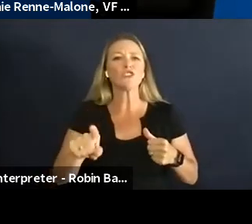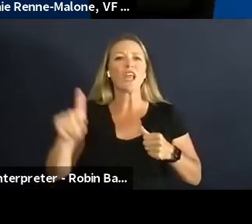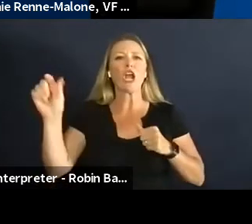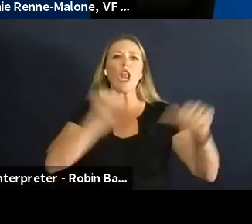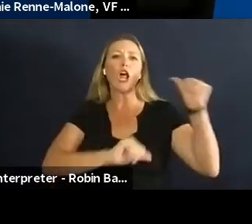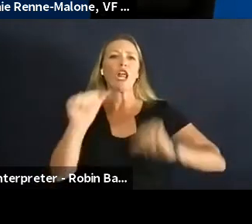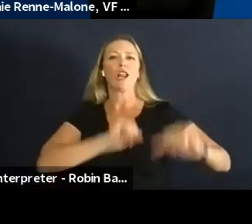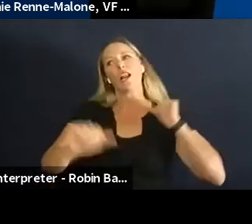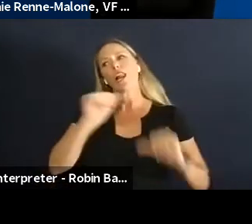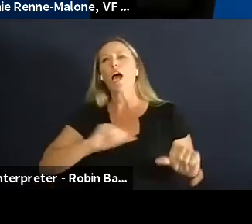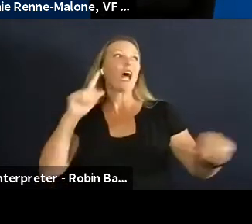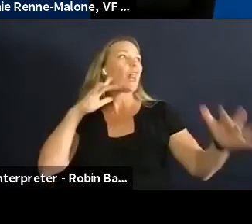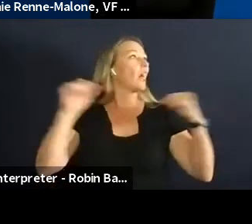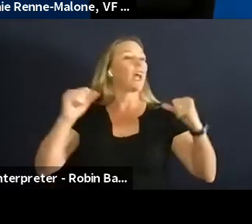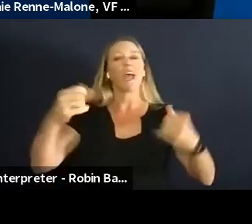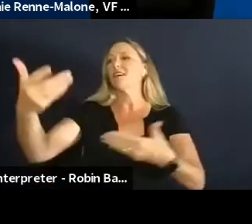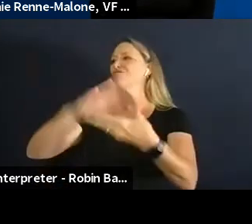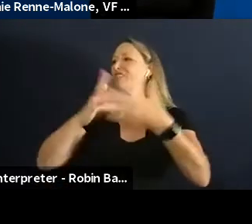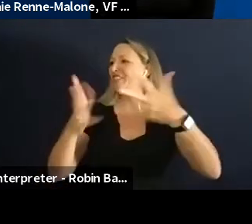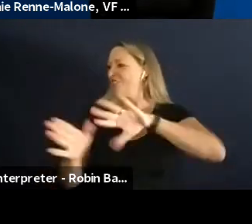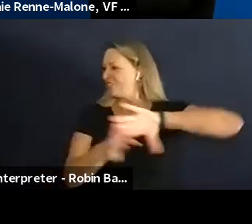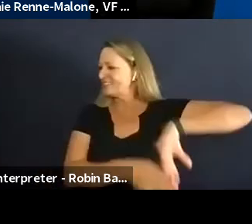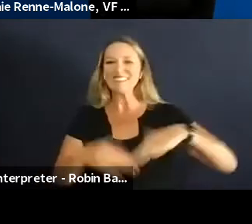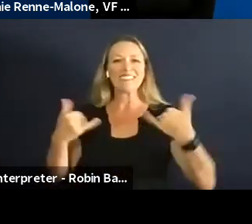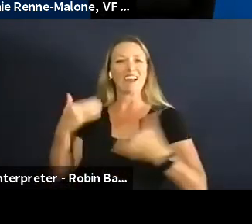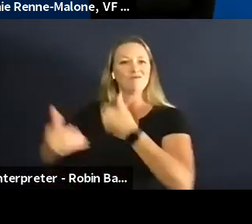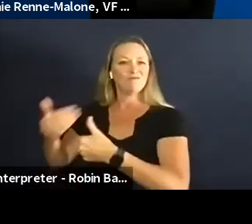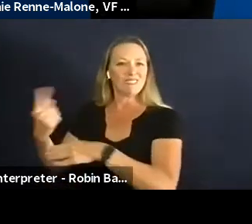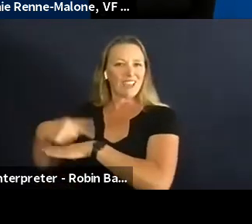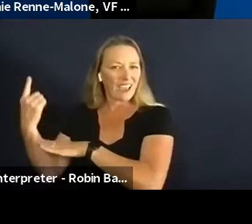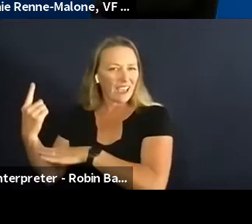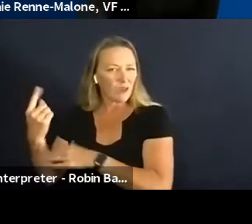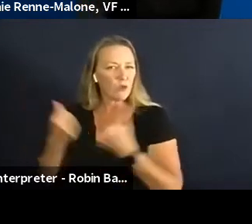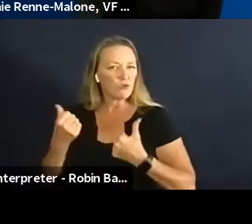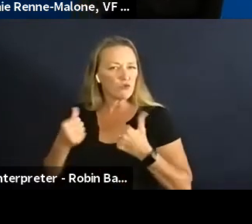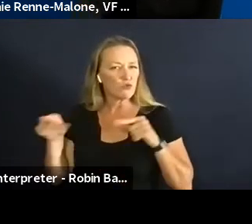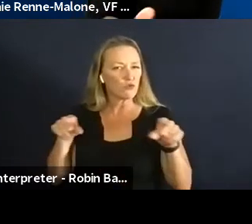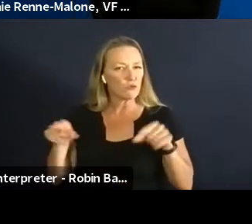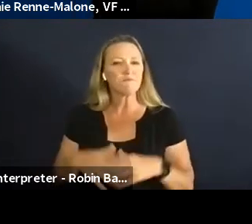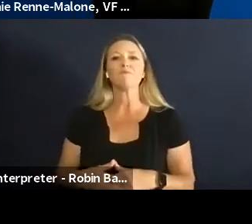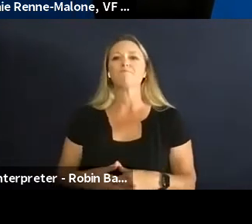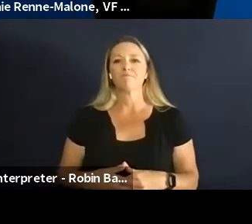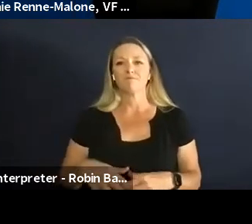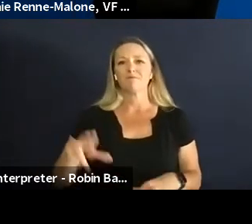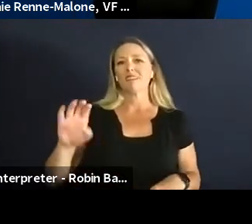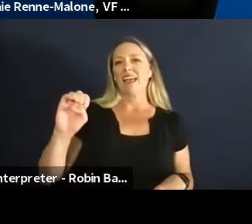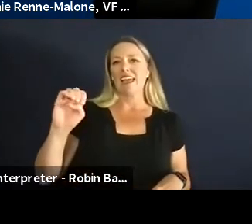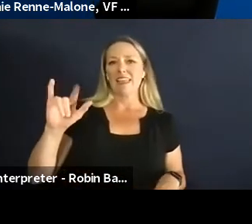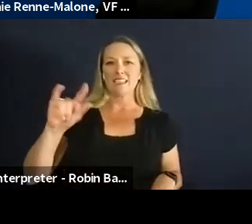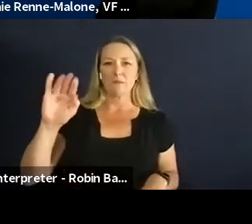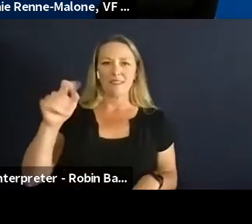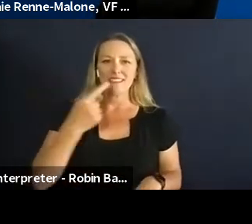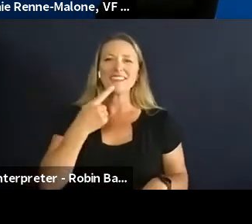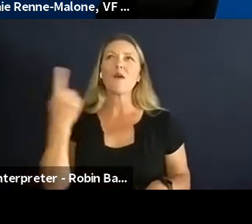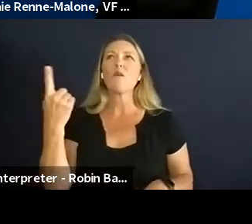and then closing the computer and going about your business? Yeah we had we had a client this week that named